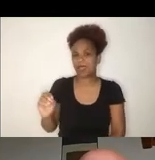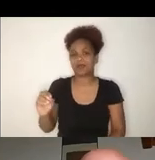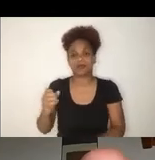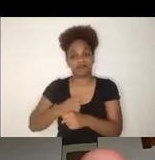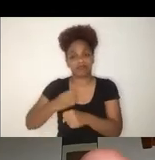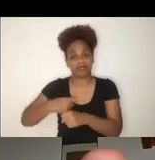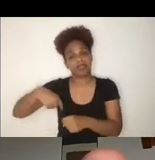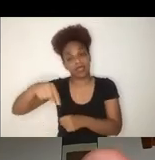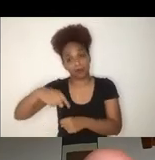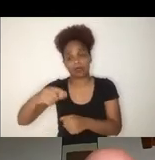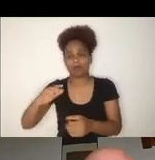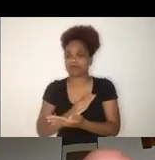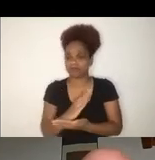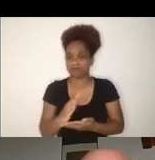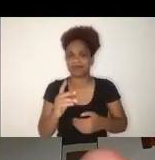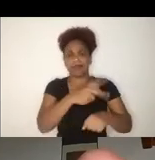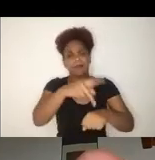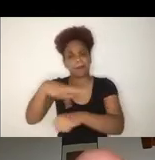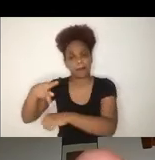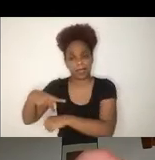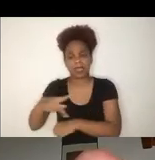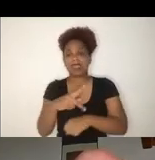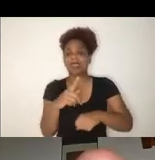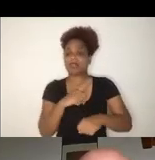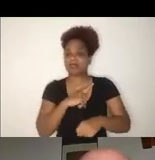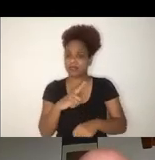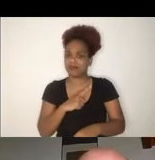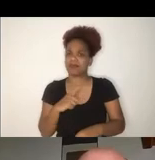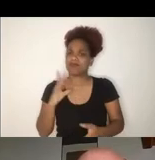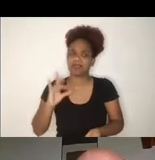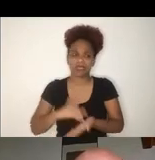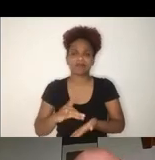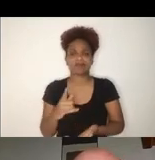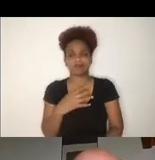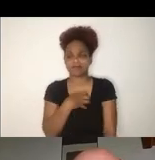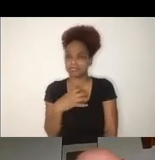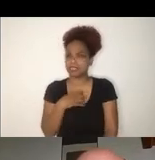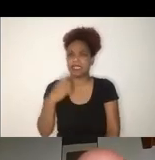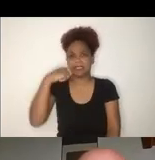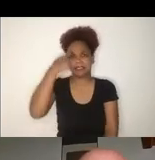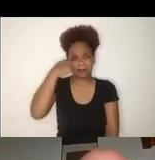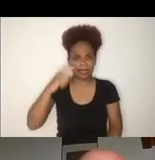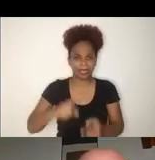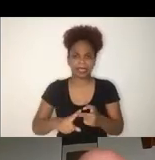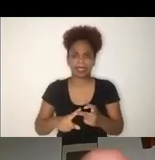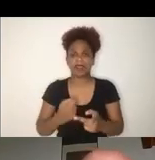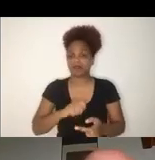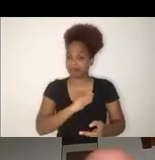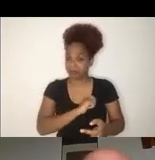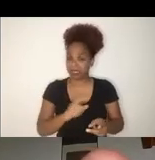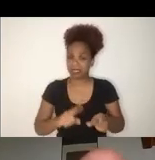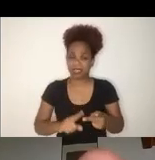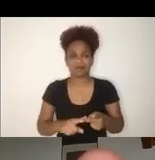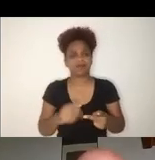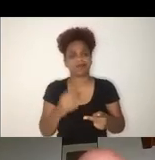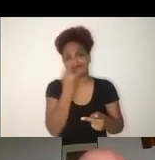been heavily hit like Italy, Spain, my own country, Belgium, but also countries like the Netherlands, the UK.